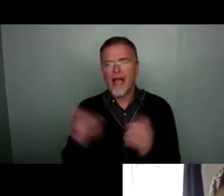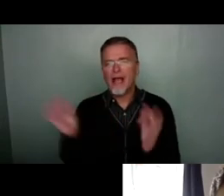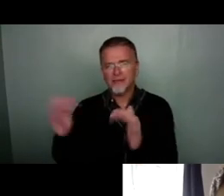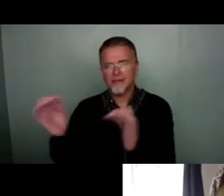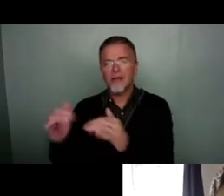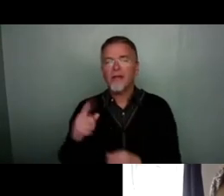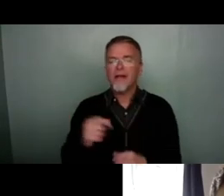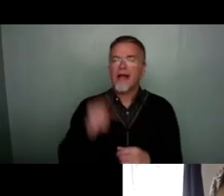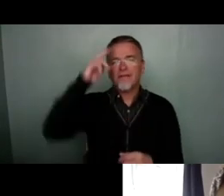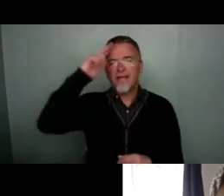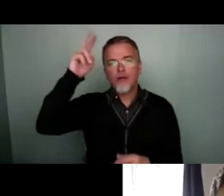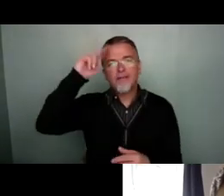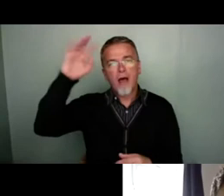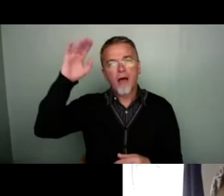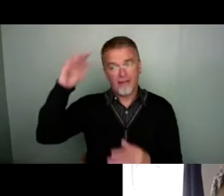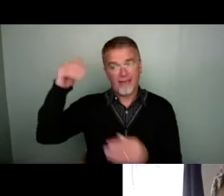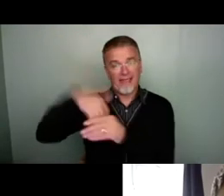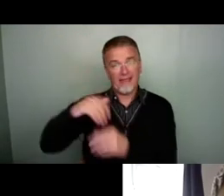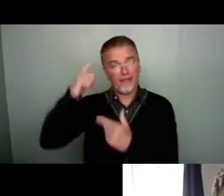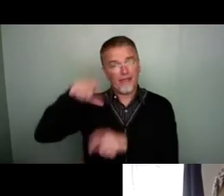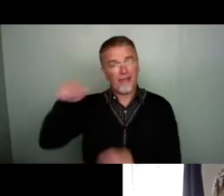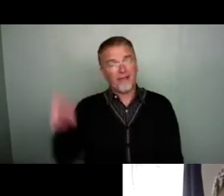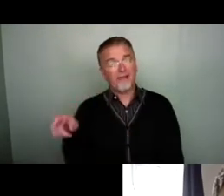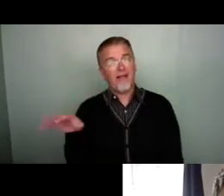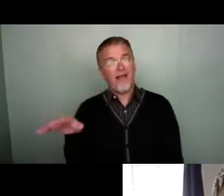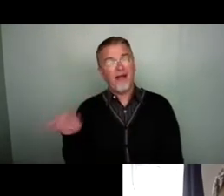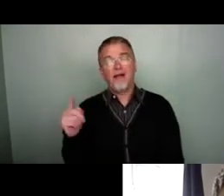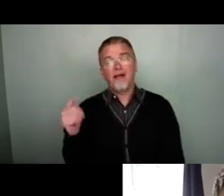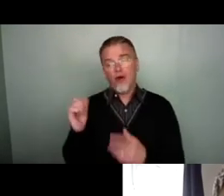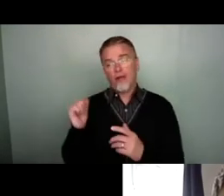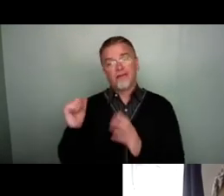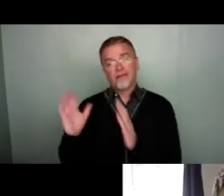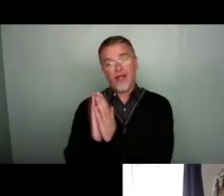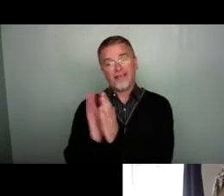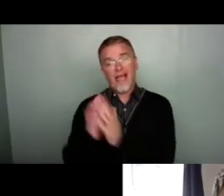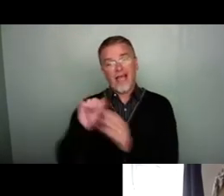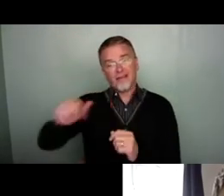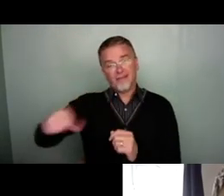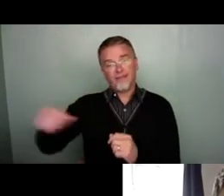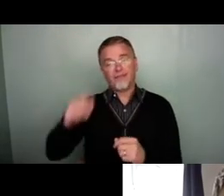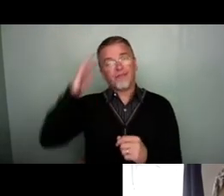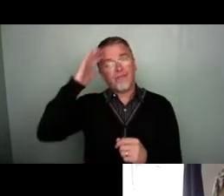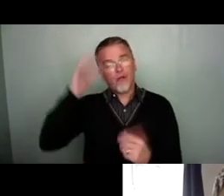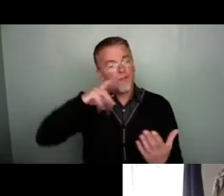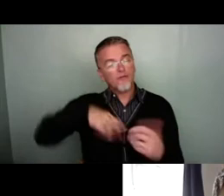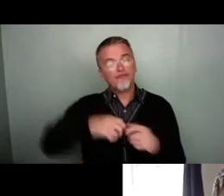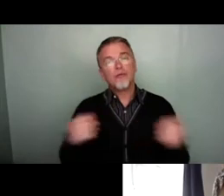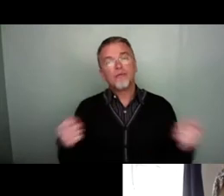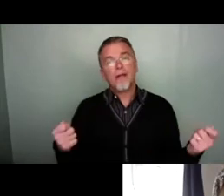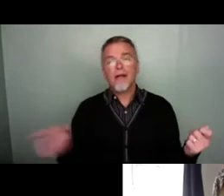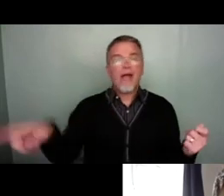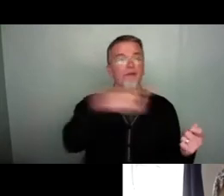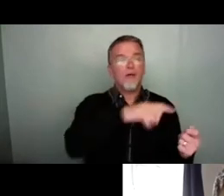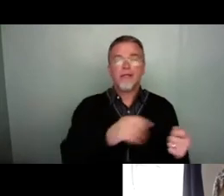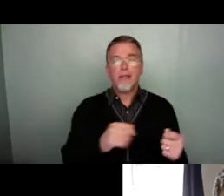philosopher in residence. And on Sundays, the philosopher would do a newspaper reading. So everyone would gather with a cup of